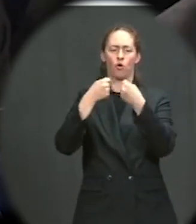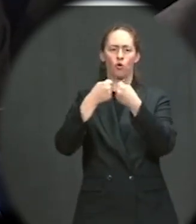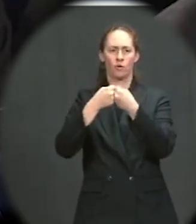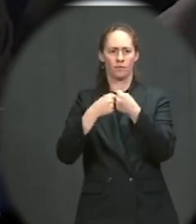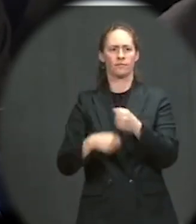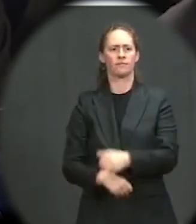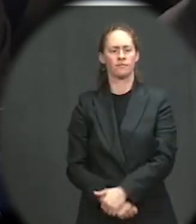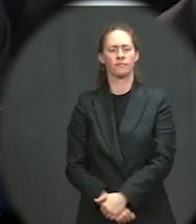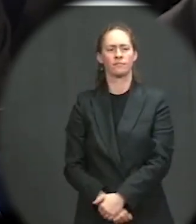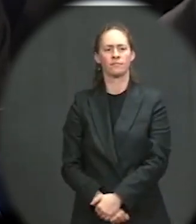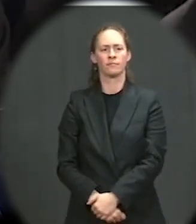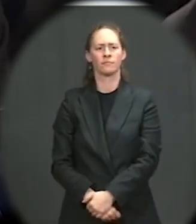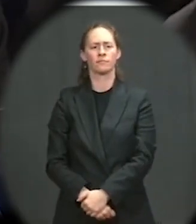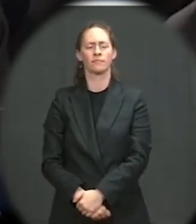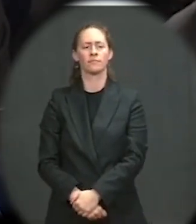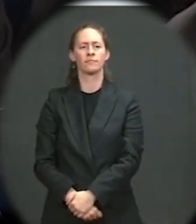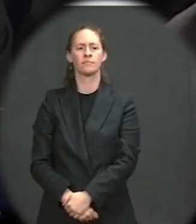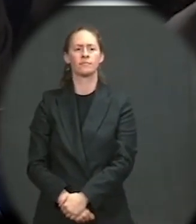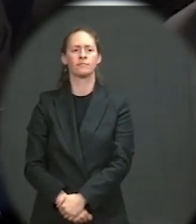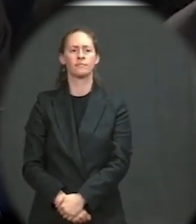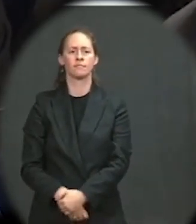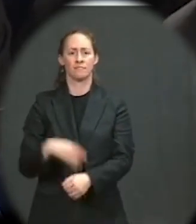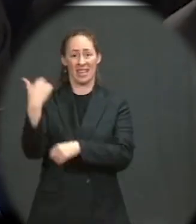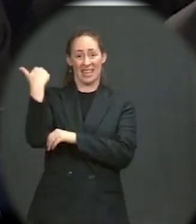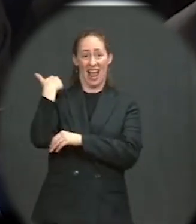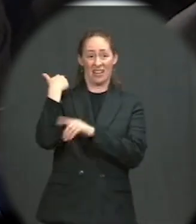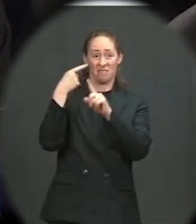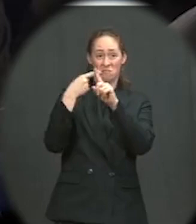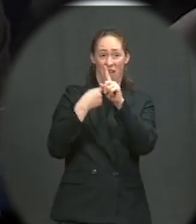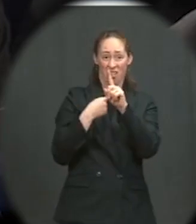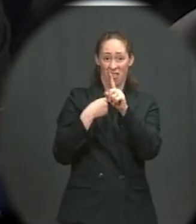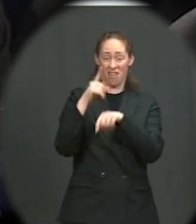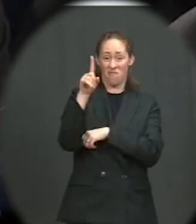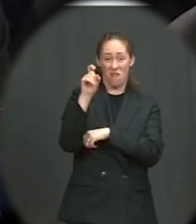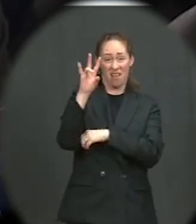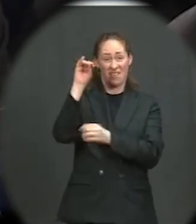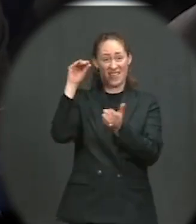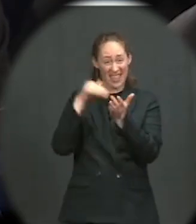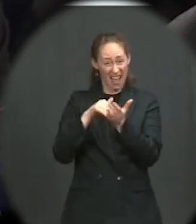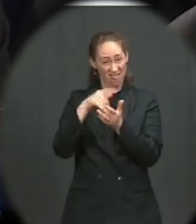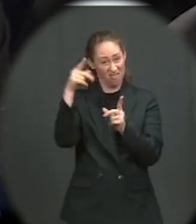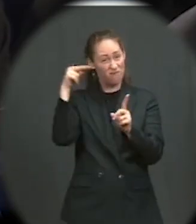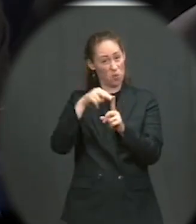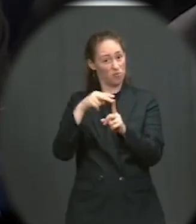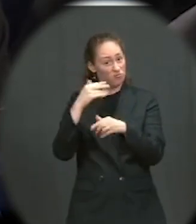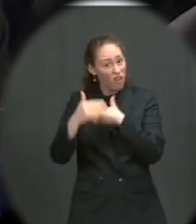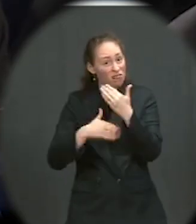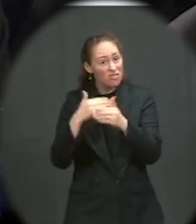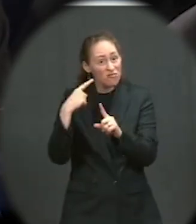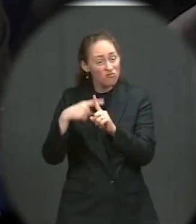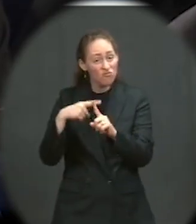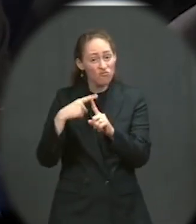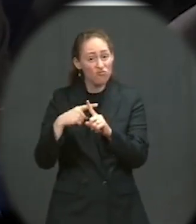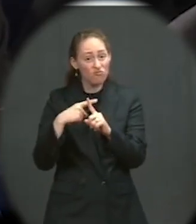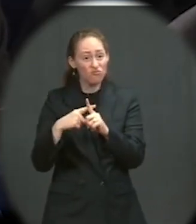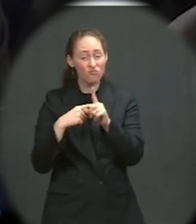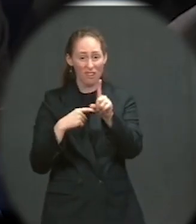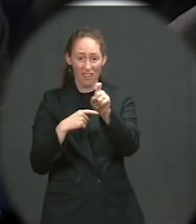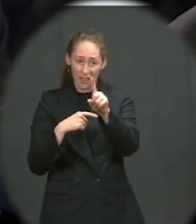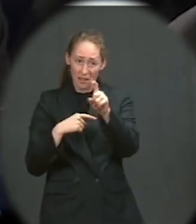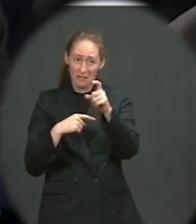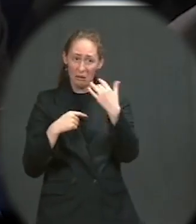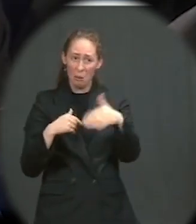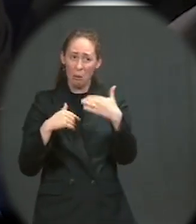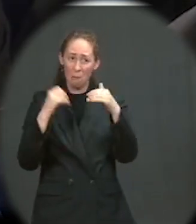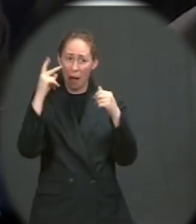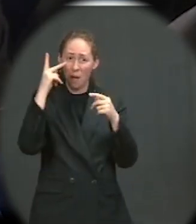Is that where you're measuring progress? You spoke of the unaccompanied minors, but what about the influx of people? The vice president was tasked